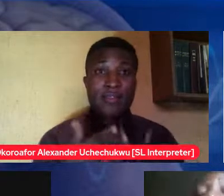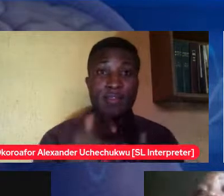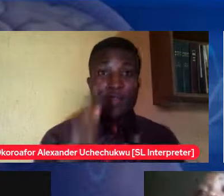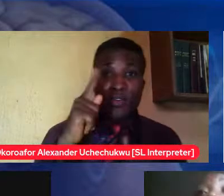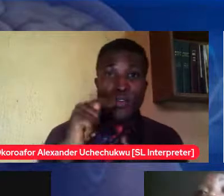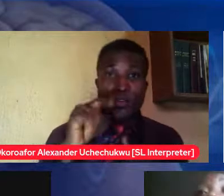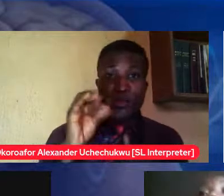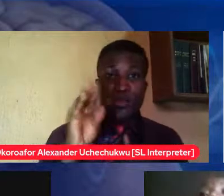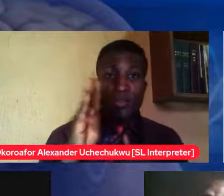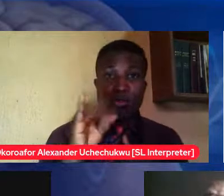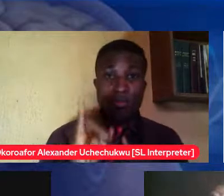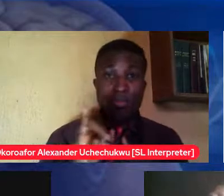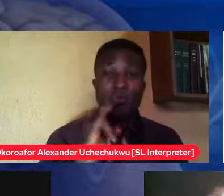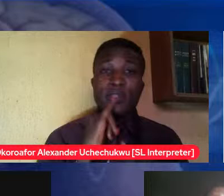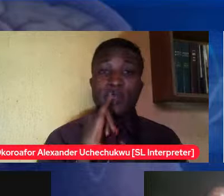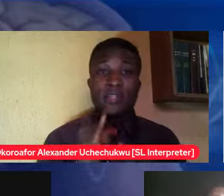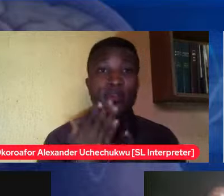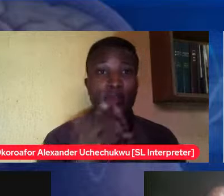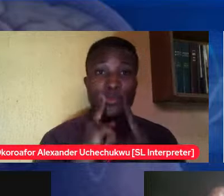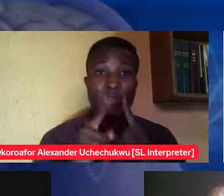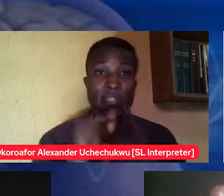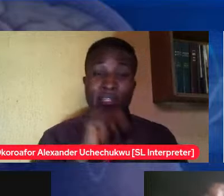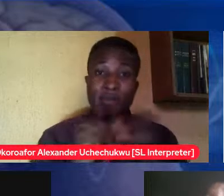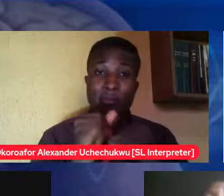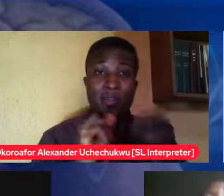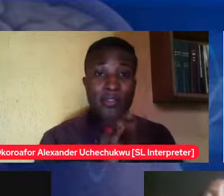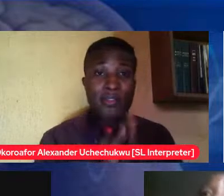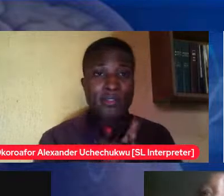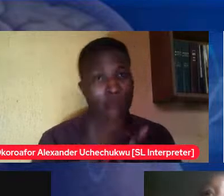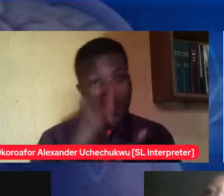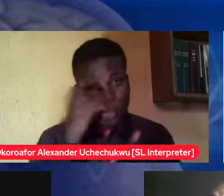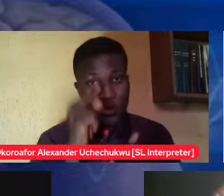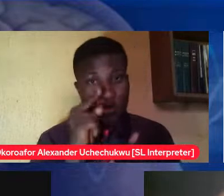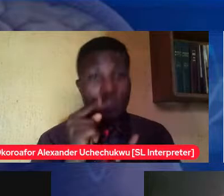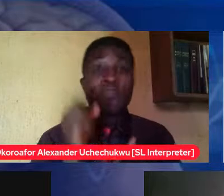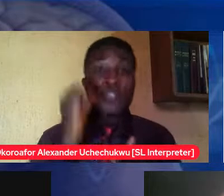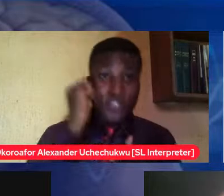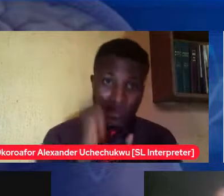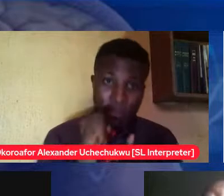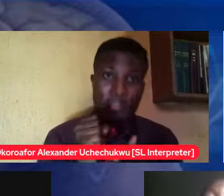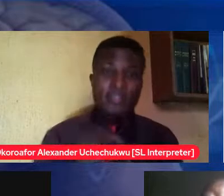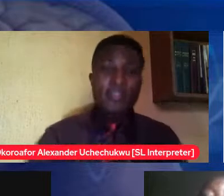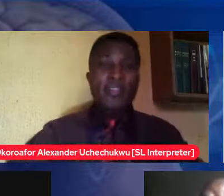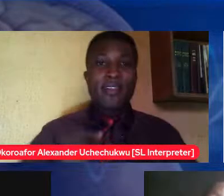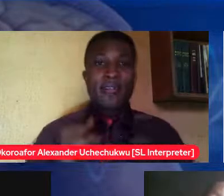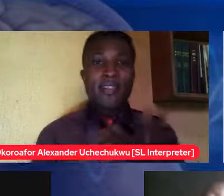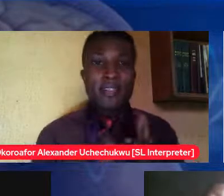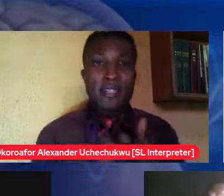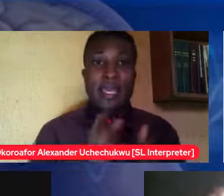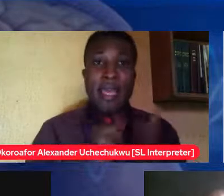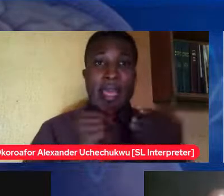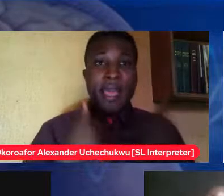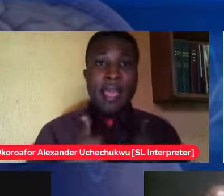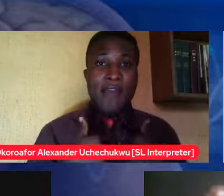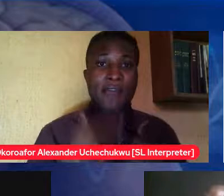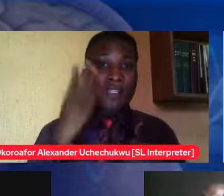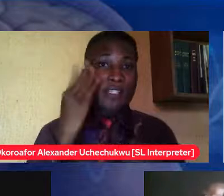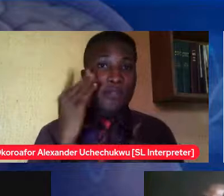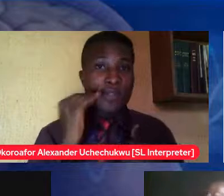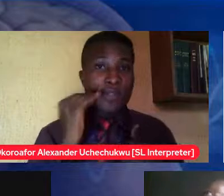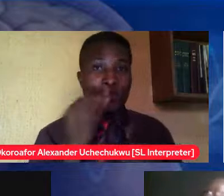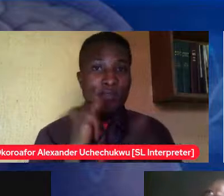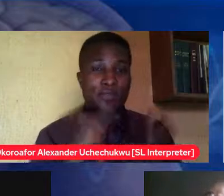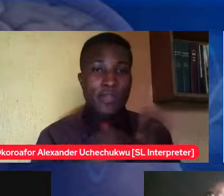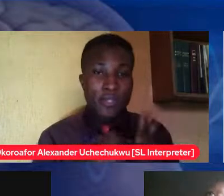i'm living this thing i've seen it i i have a personal experience of it i had an older friend also i had an older friend when we're growing